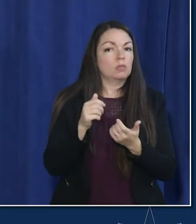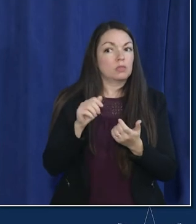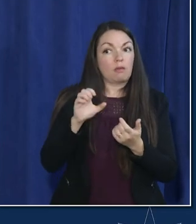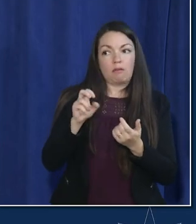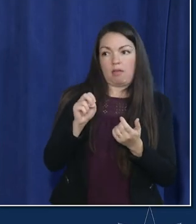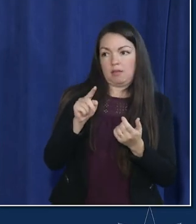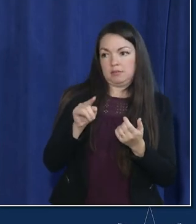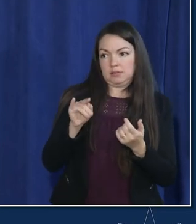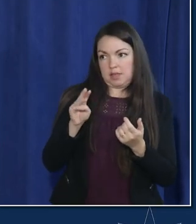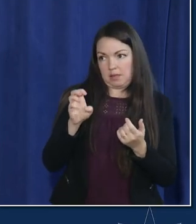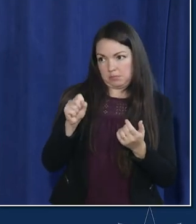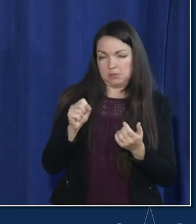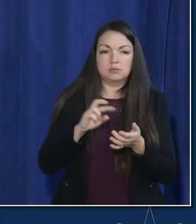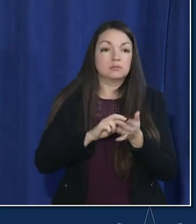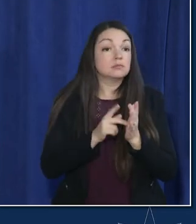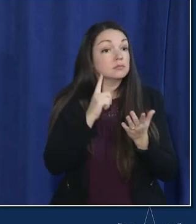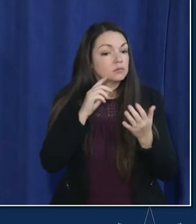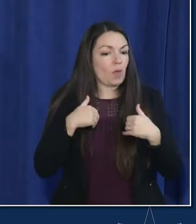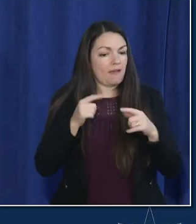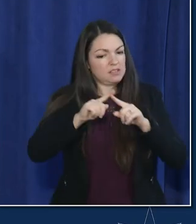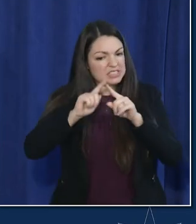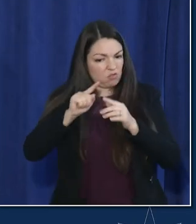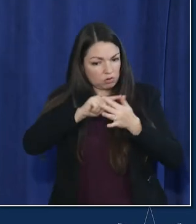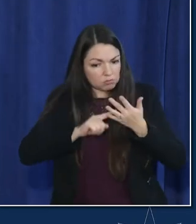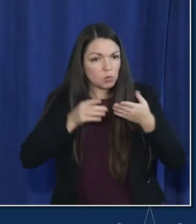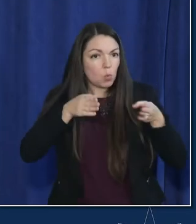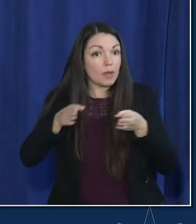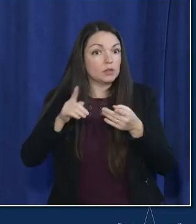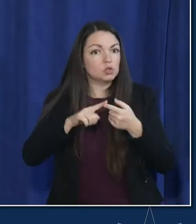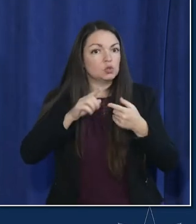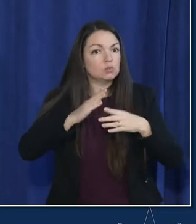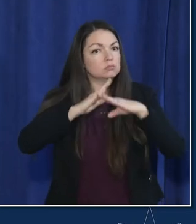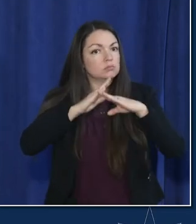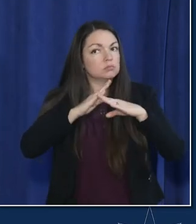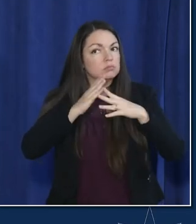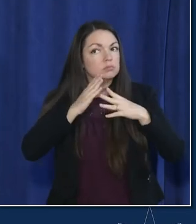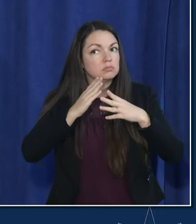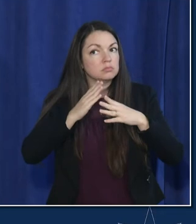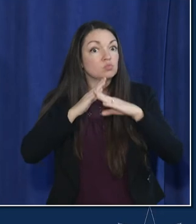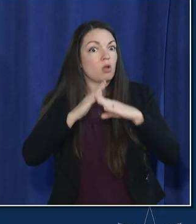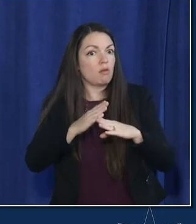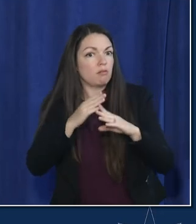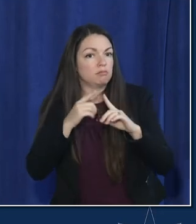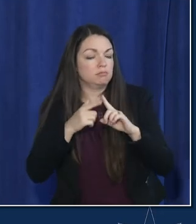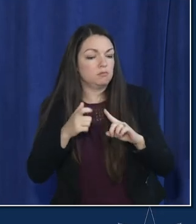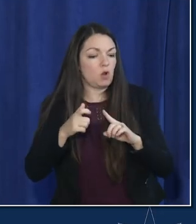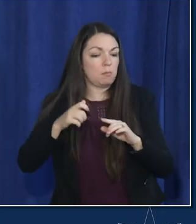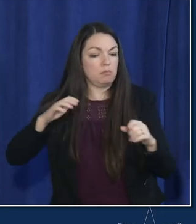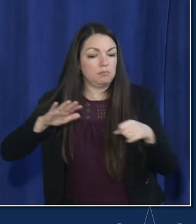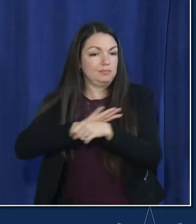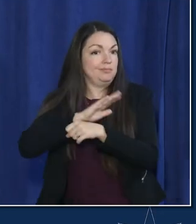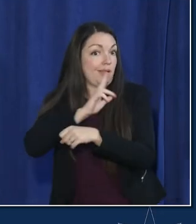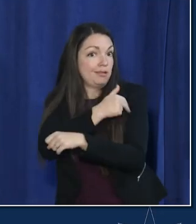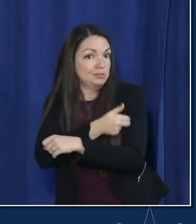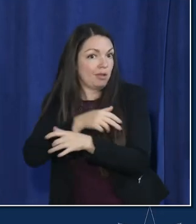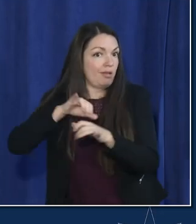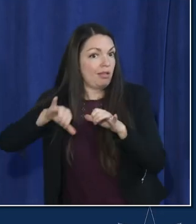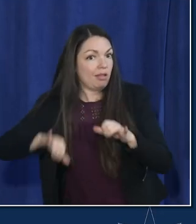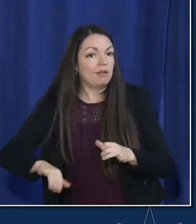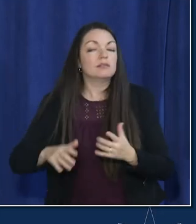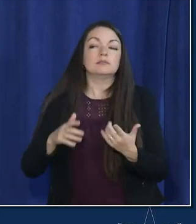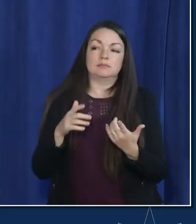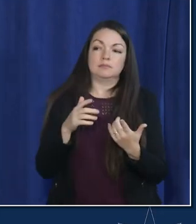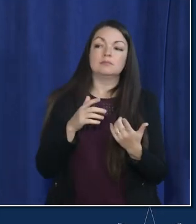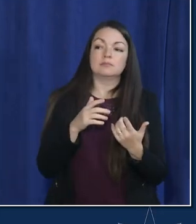adding new tools all the time um and if we need to you know we'll fall back on the things that we had to do but i have no plans to do that and i'm confident we're as